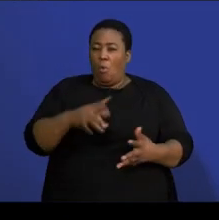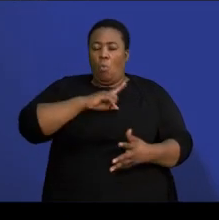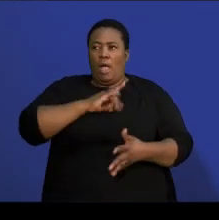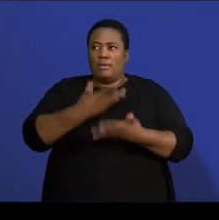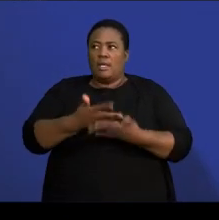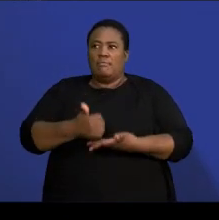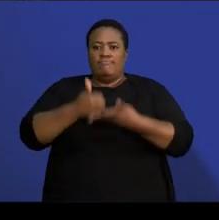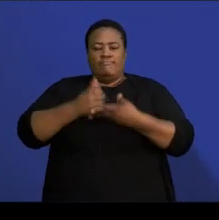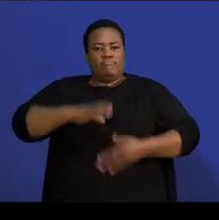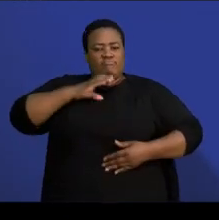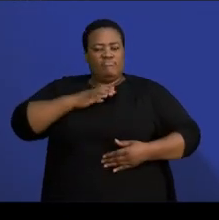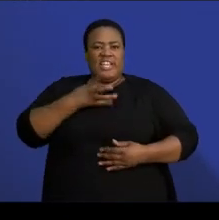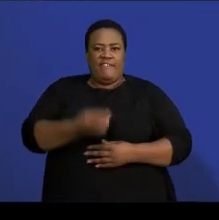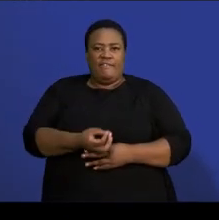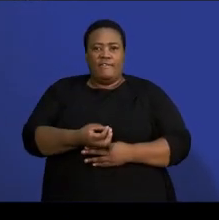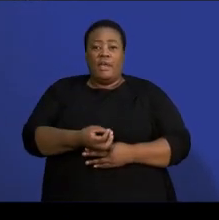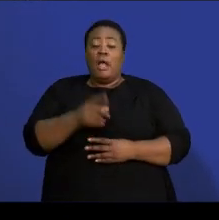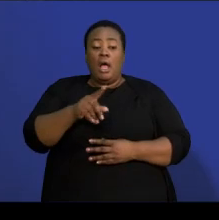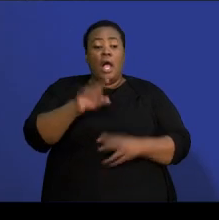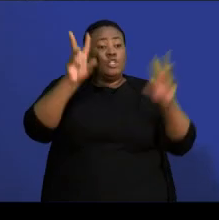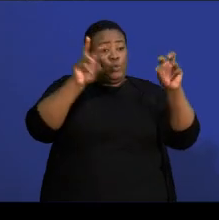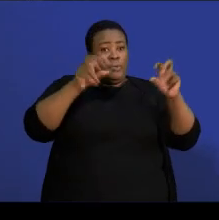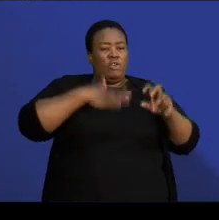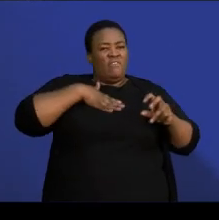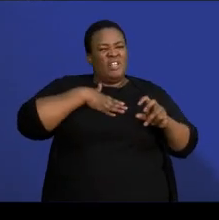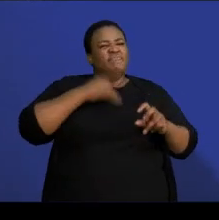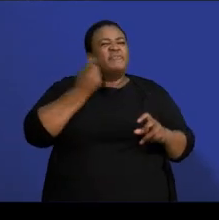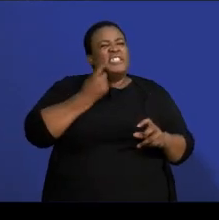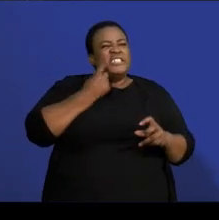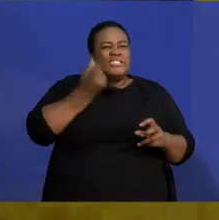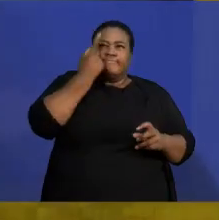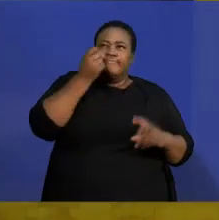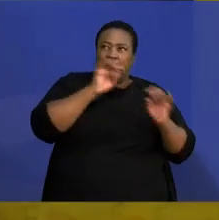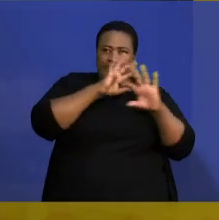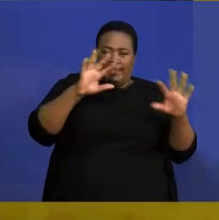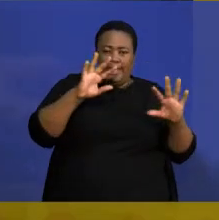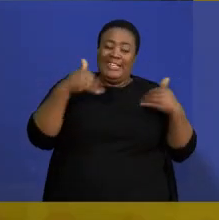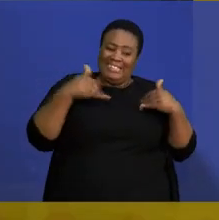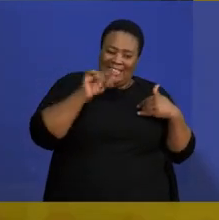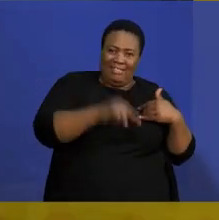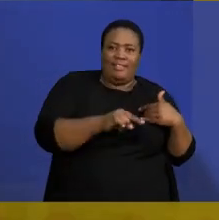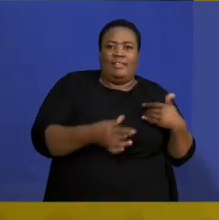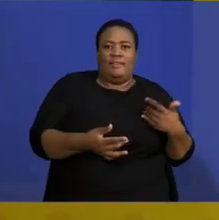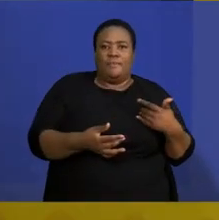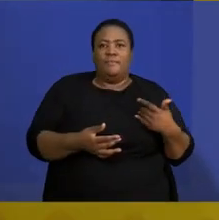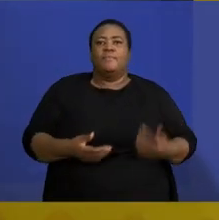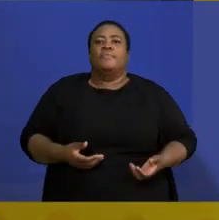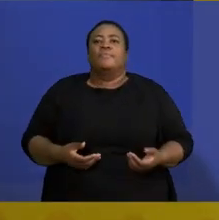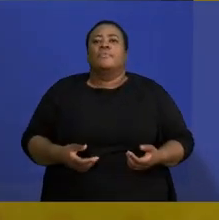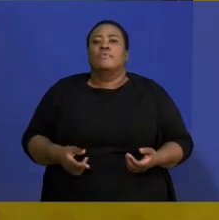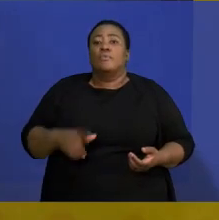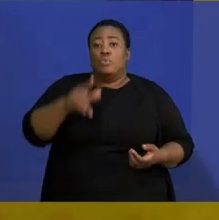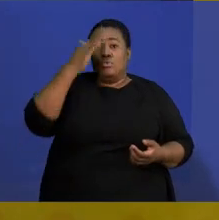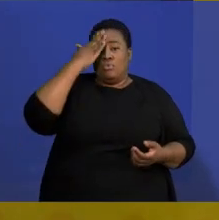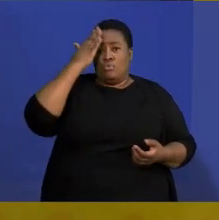You can start with the topics that you find easy. Now let me just give everybody some tips here. You know there's some reading